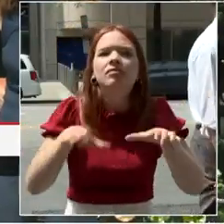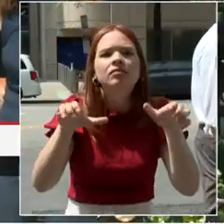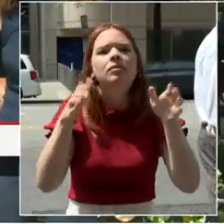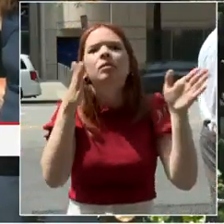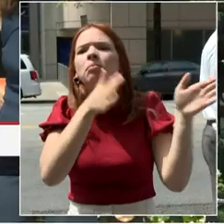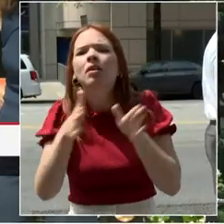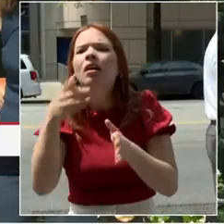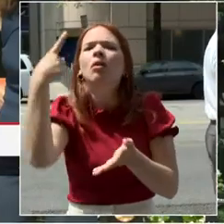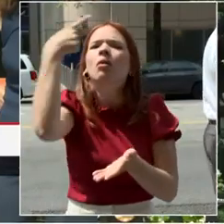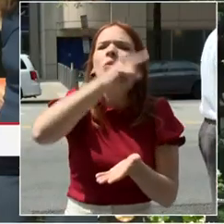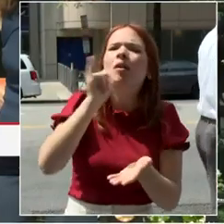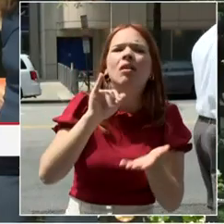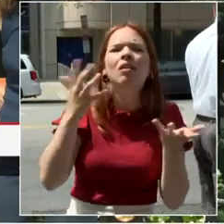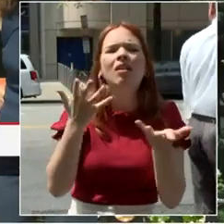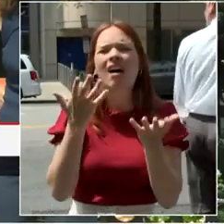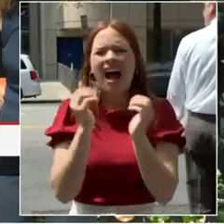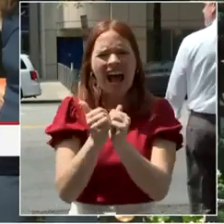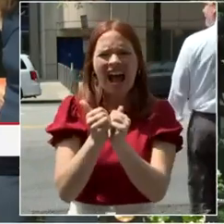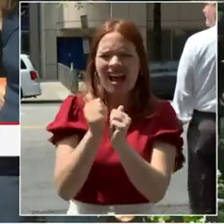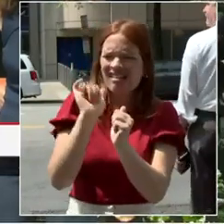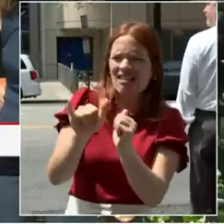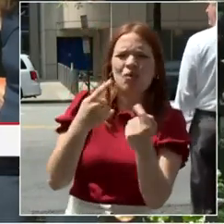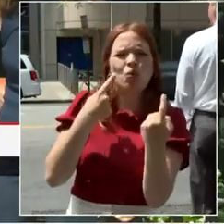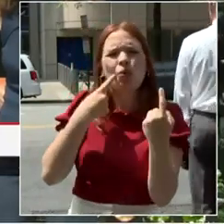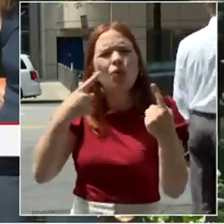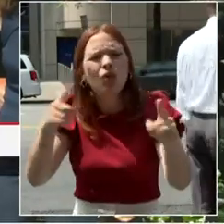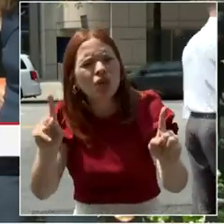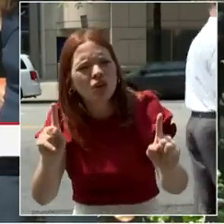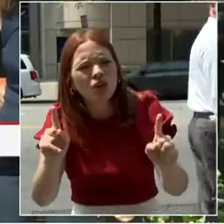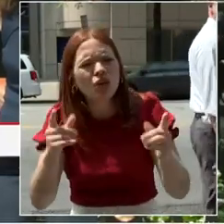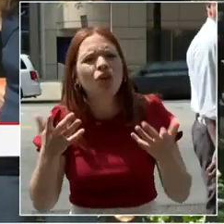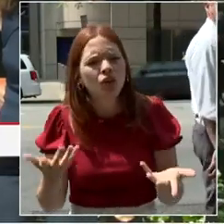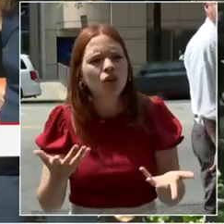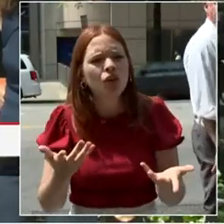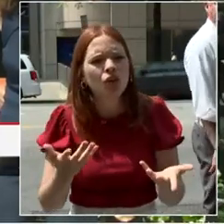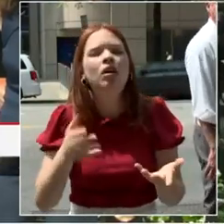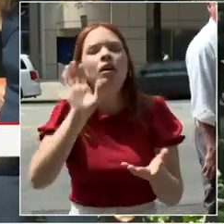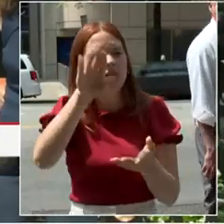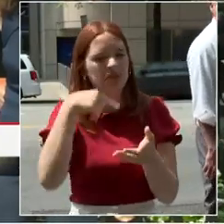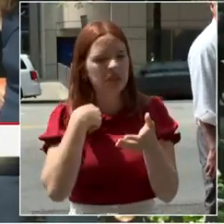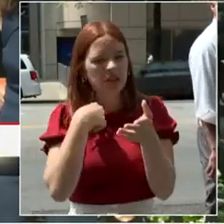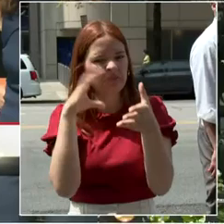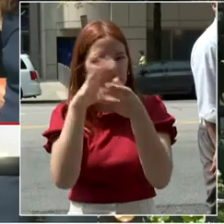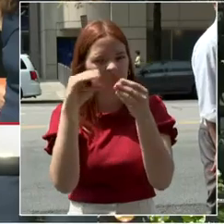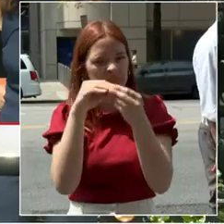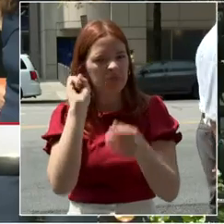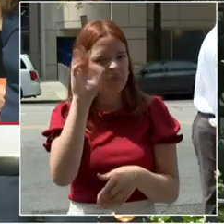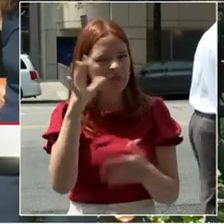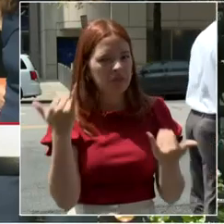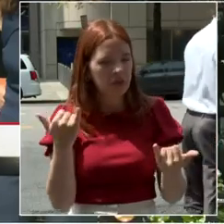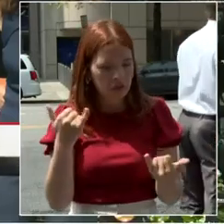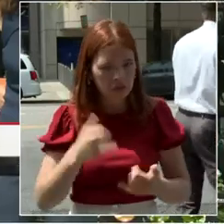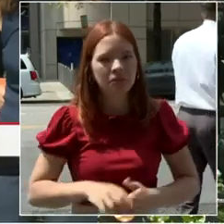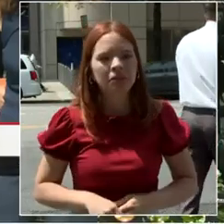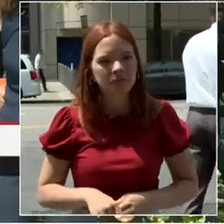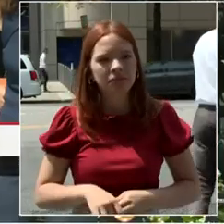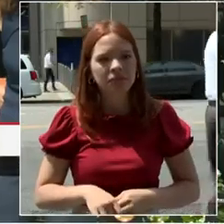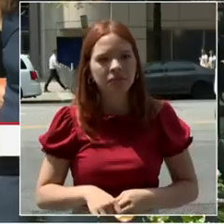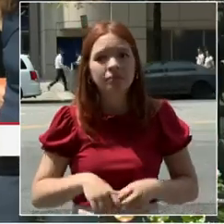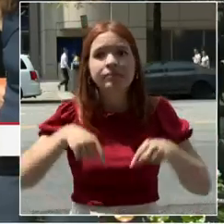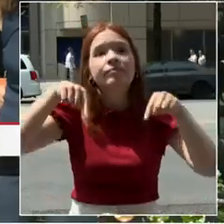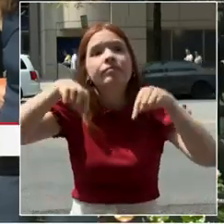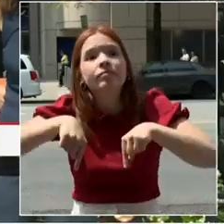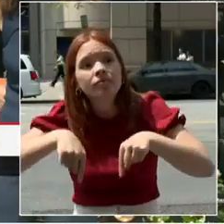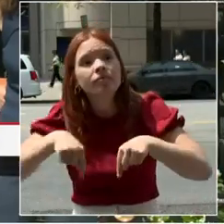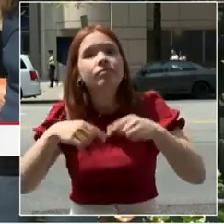involved. So I will say, again, we're so excited to be here. We consider this downtown action plan to be a once in a century opportunity